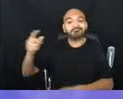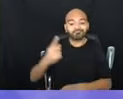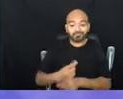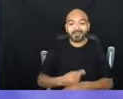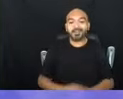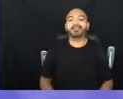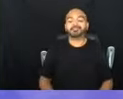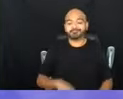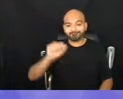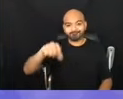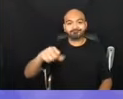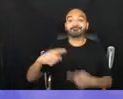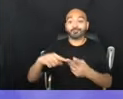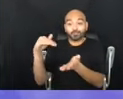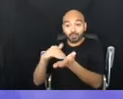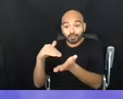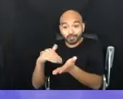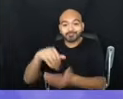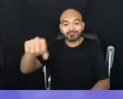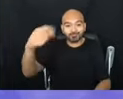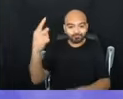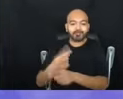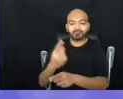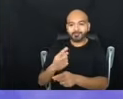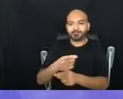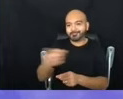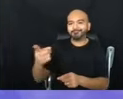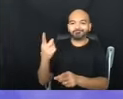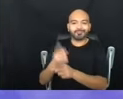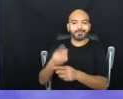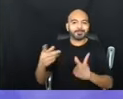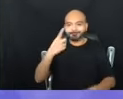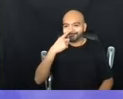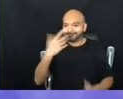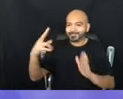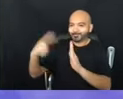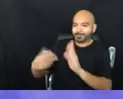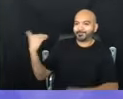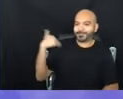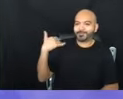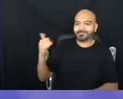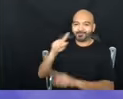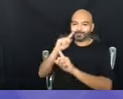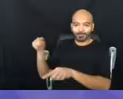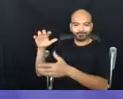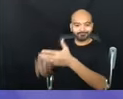yeah, doctors, yeah, yeah, that's right. Some of you may already have read that report, but it was really